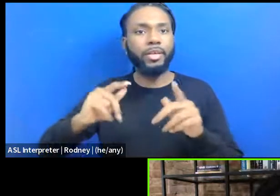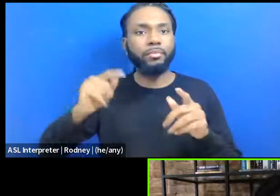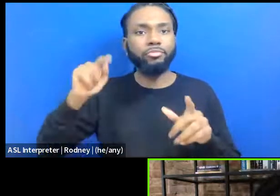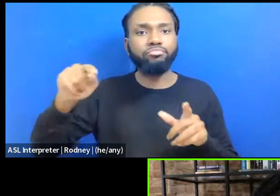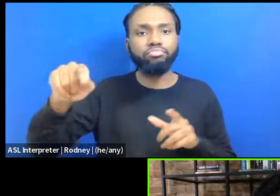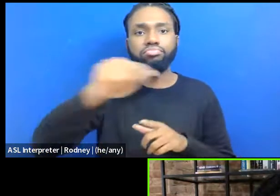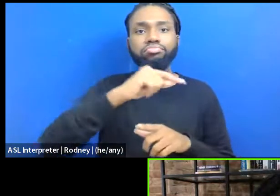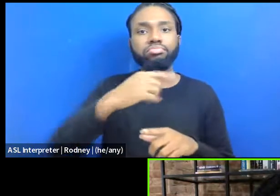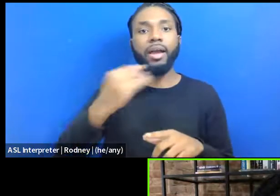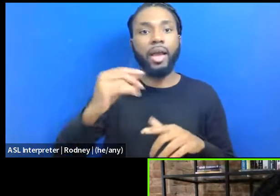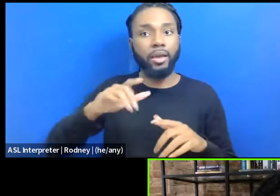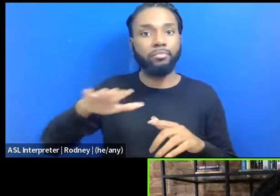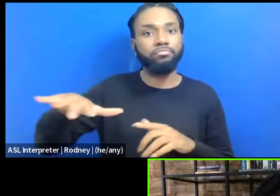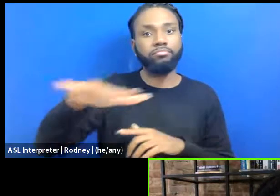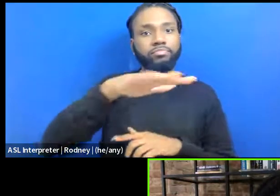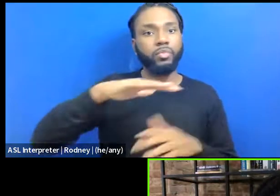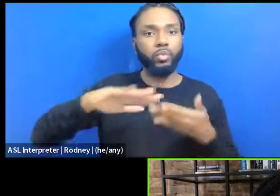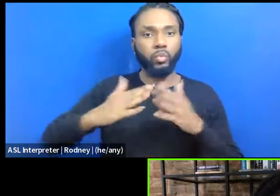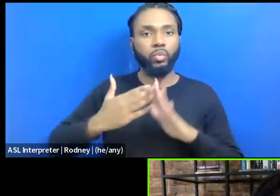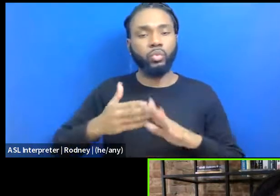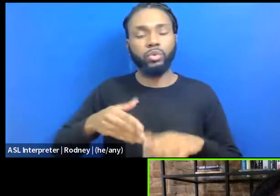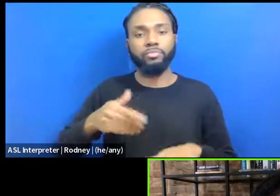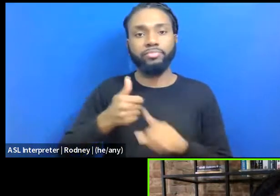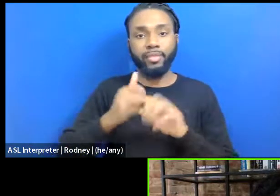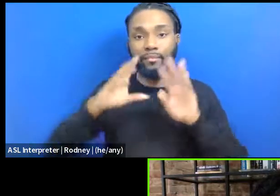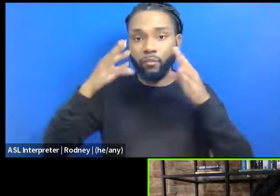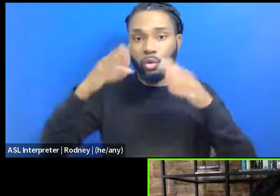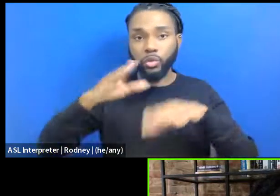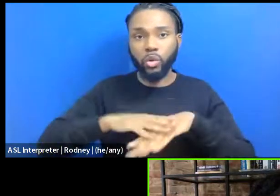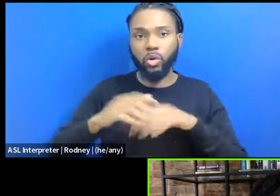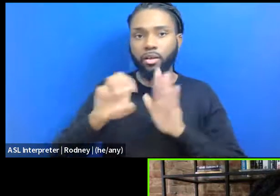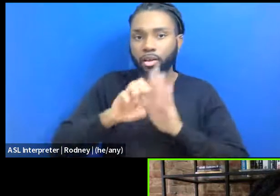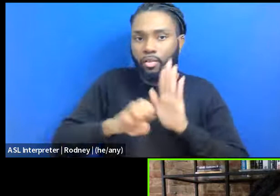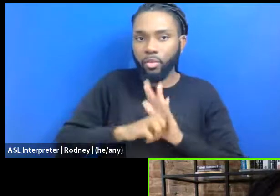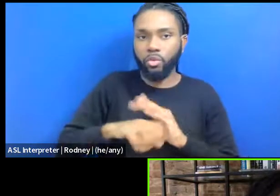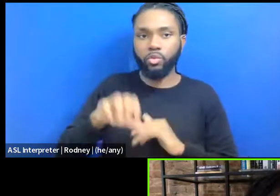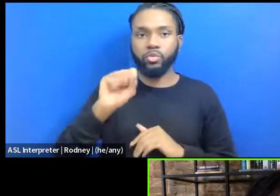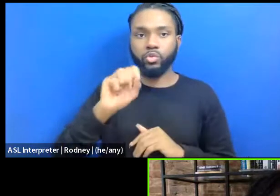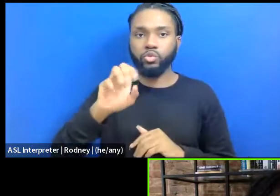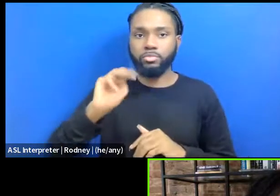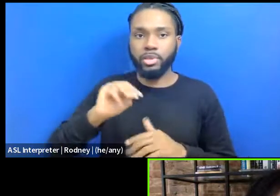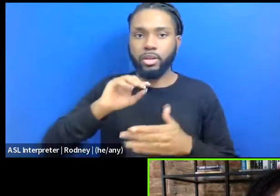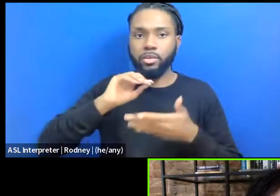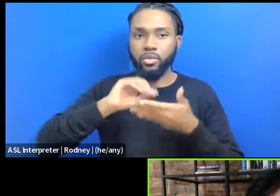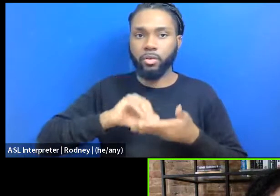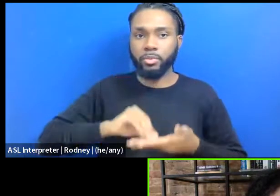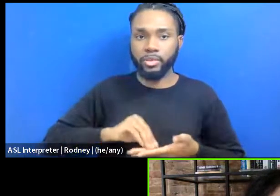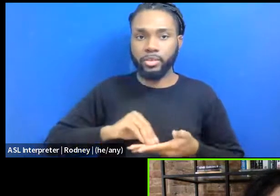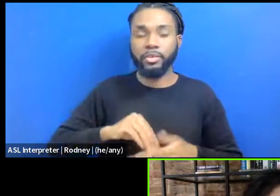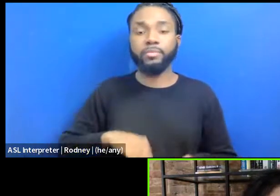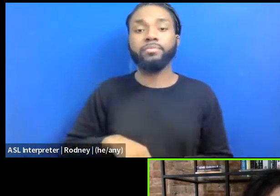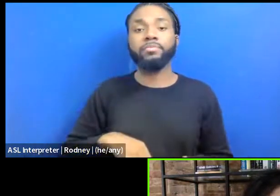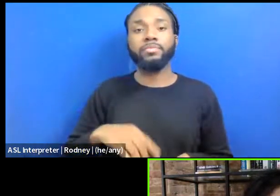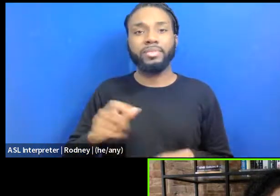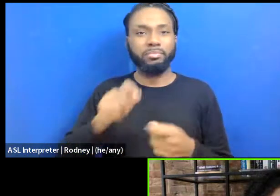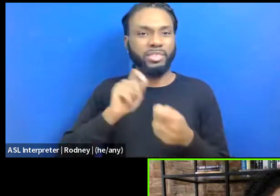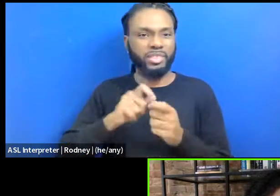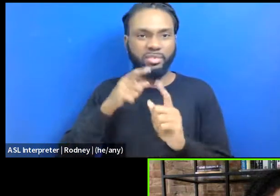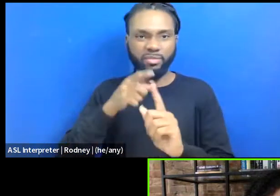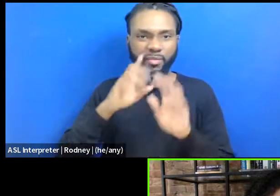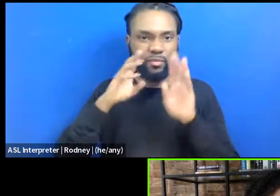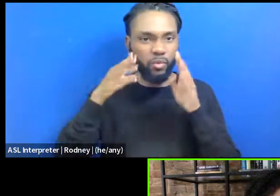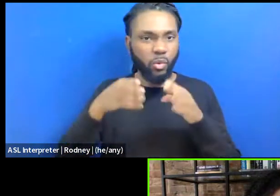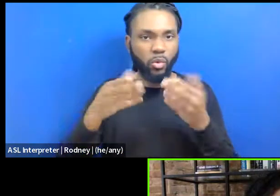that is focused on ethical social media documentation with a specific focus